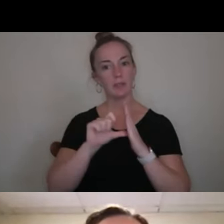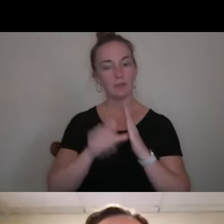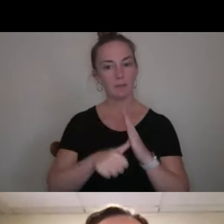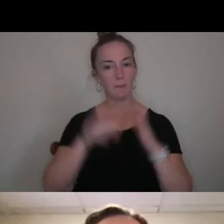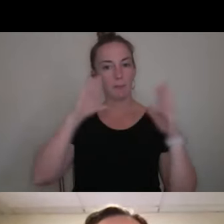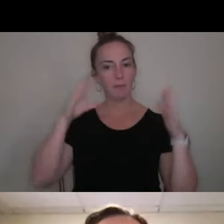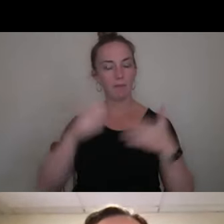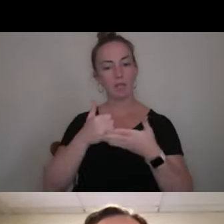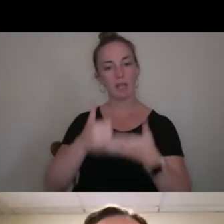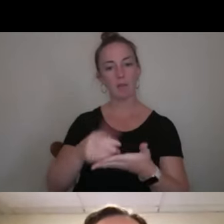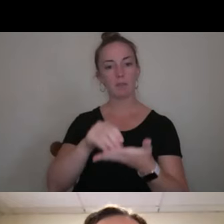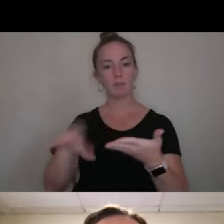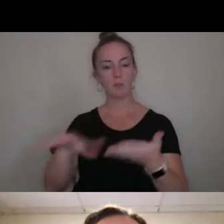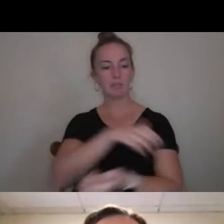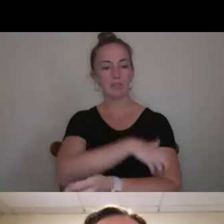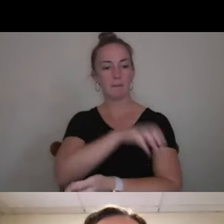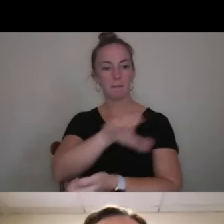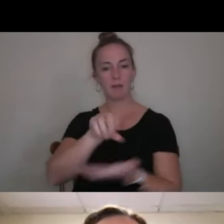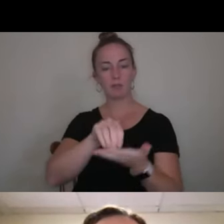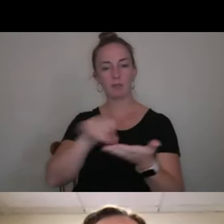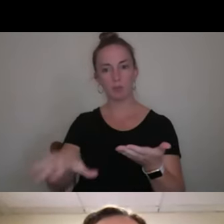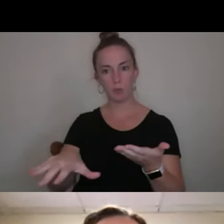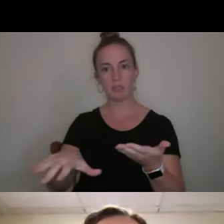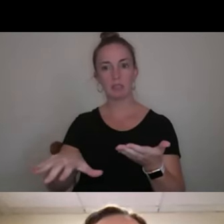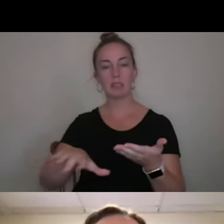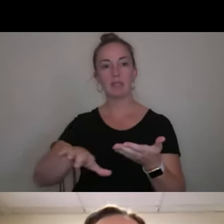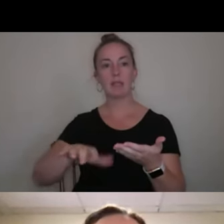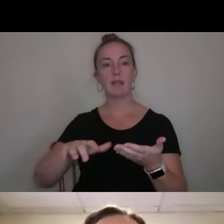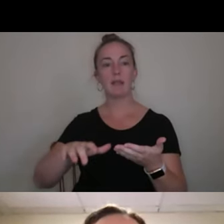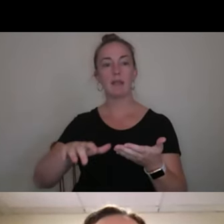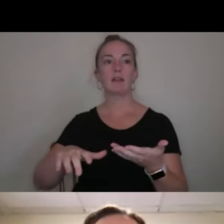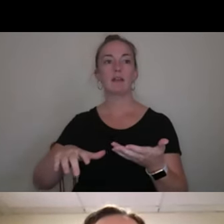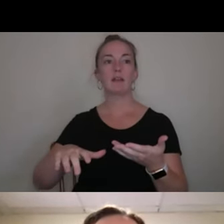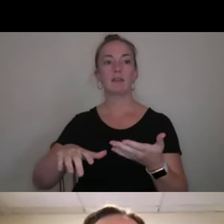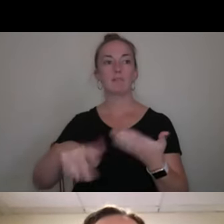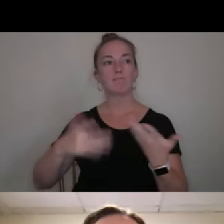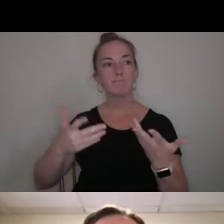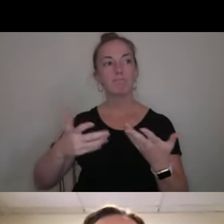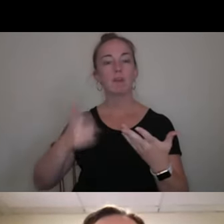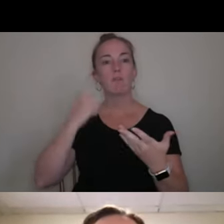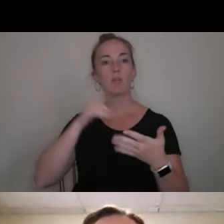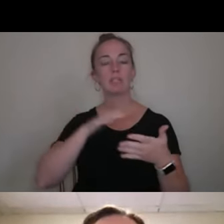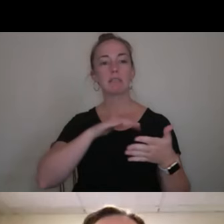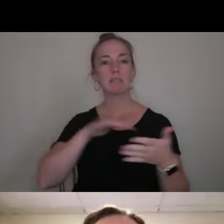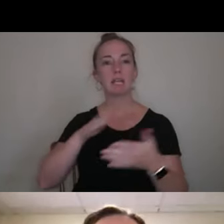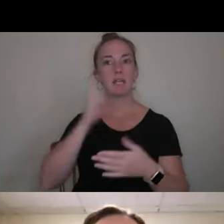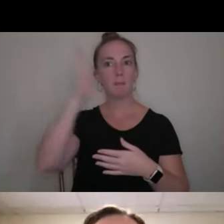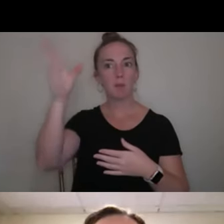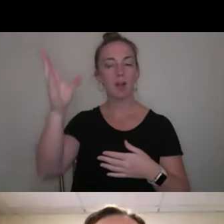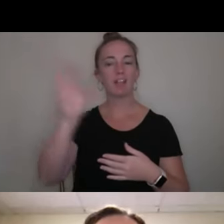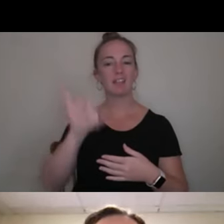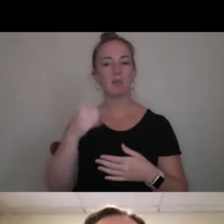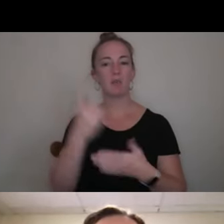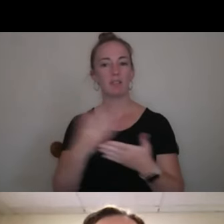students empowering students and supporting students to study abroad. That's something that we've invested in as a school we think can be an